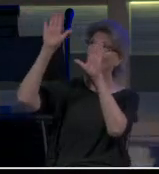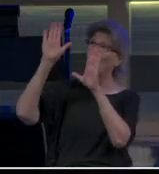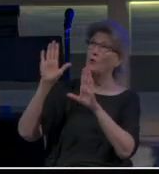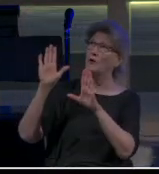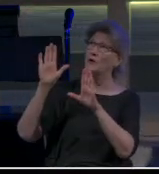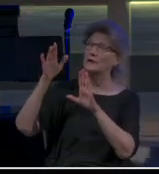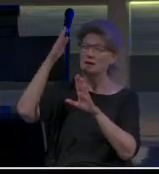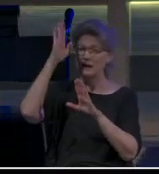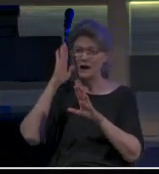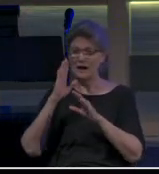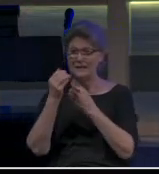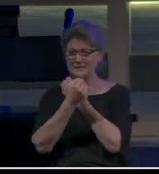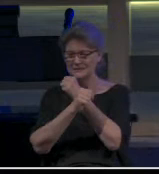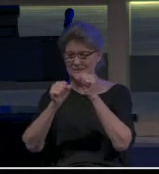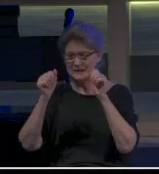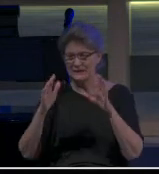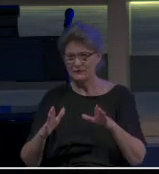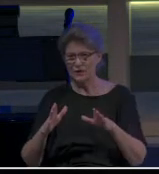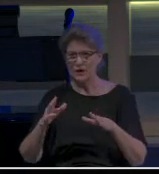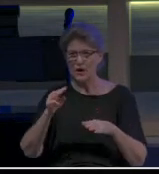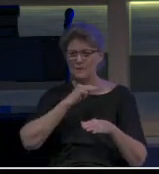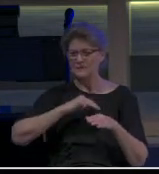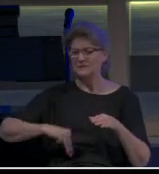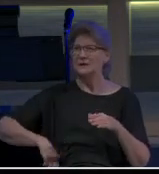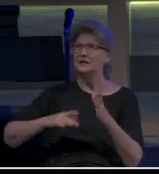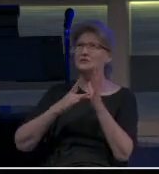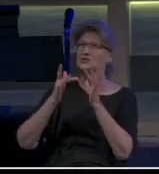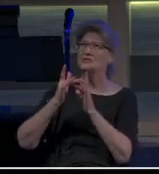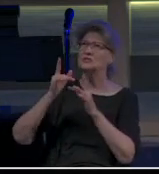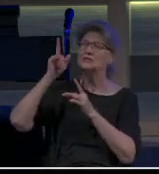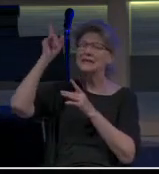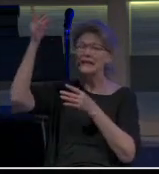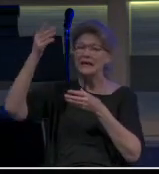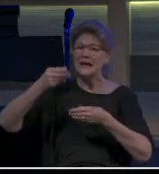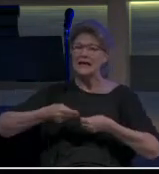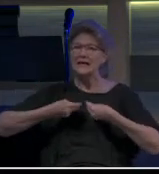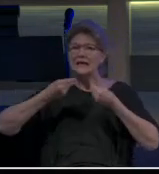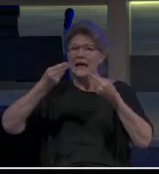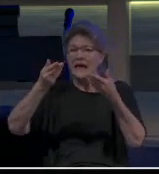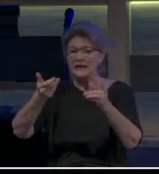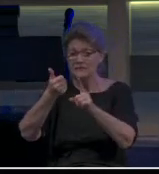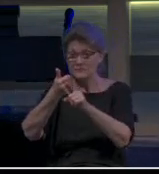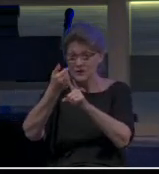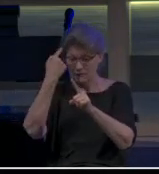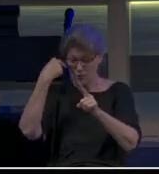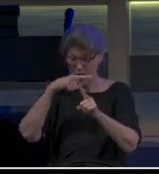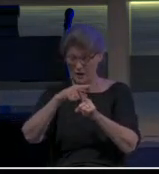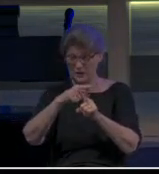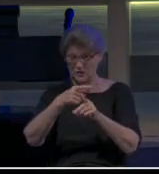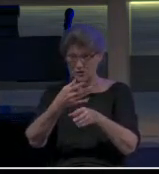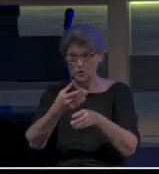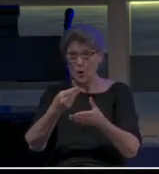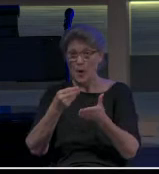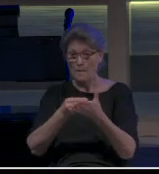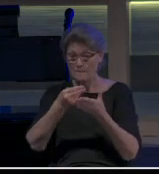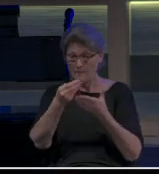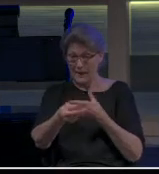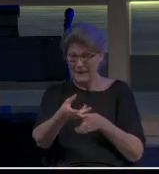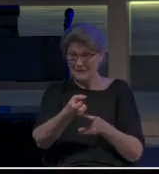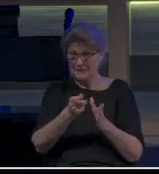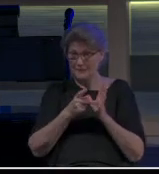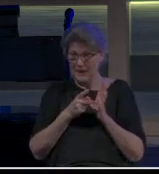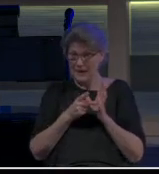Jesus, who gave himself for us to redeem us from every lawless